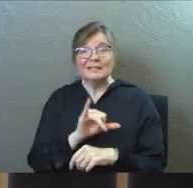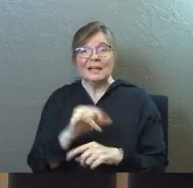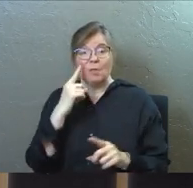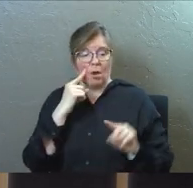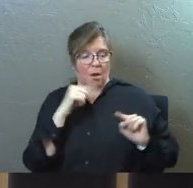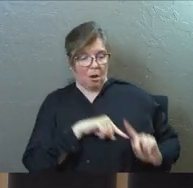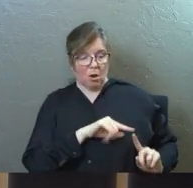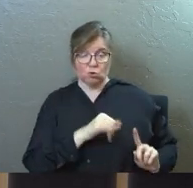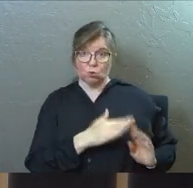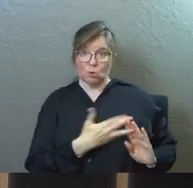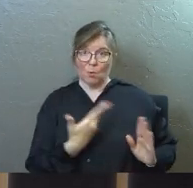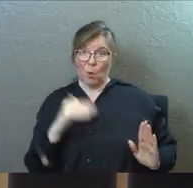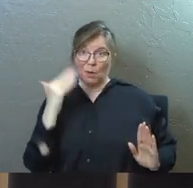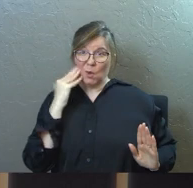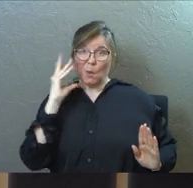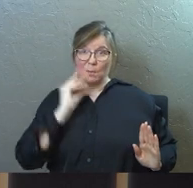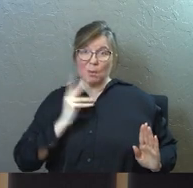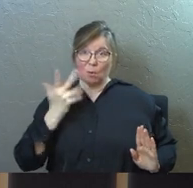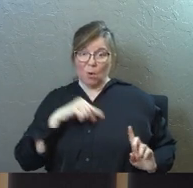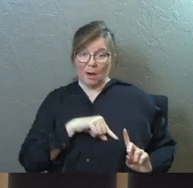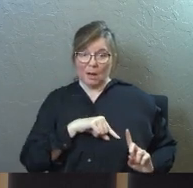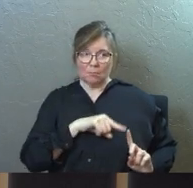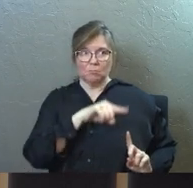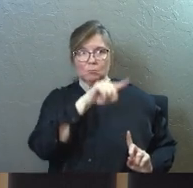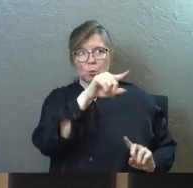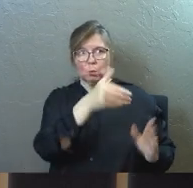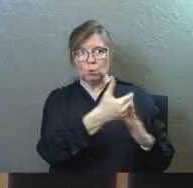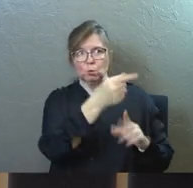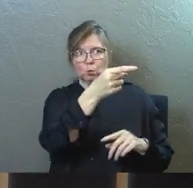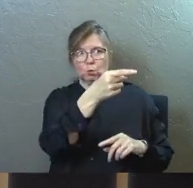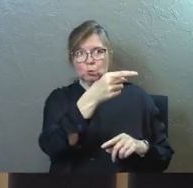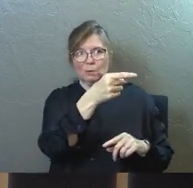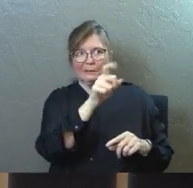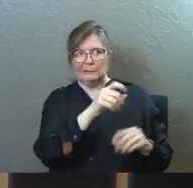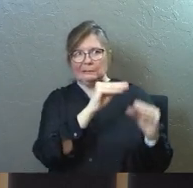The kingdom of God needs people who will develop people.